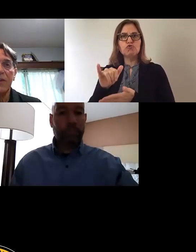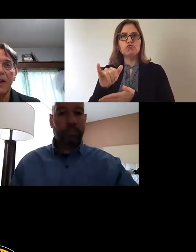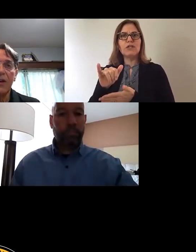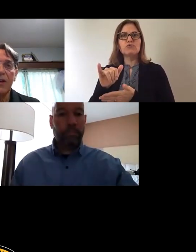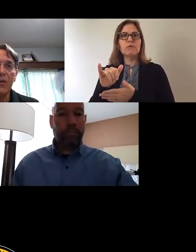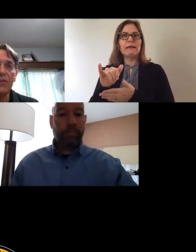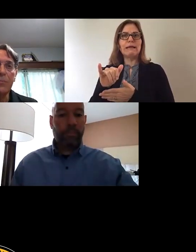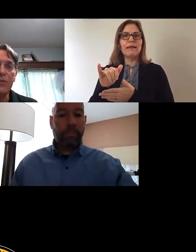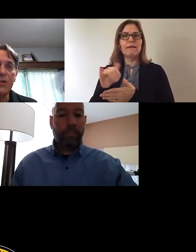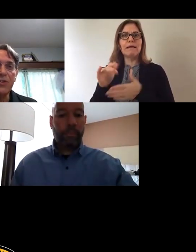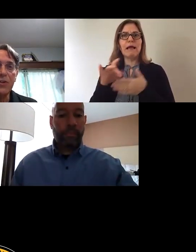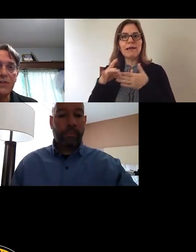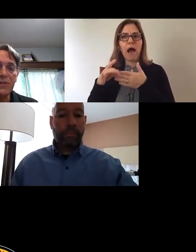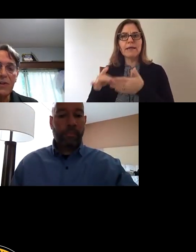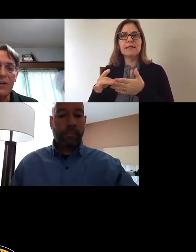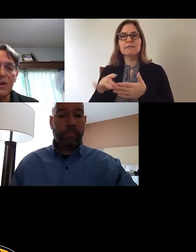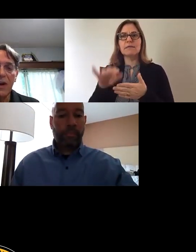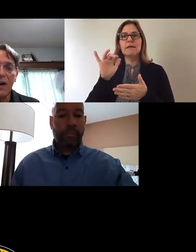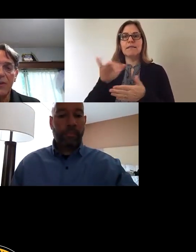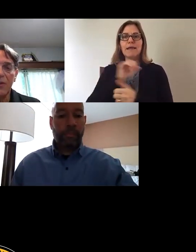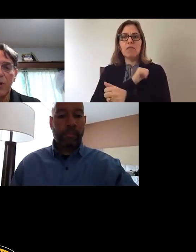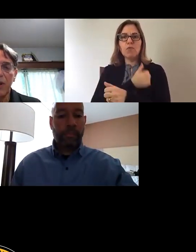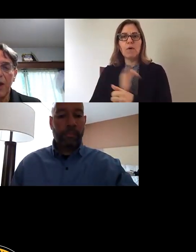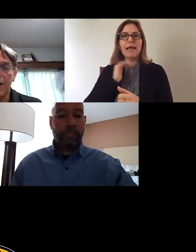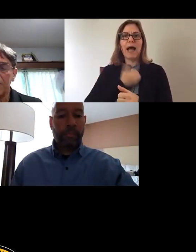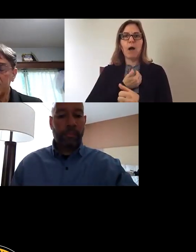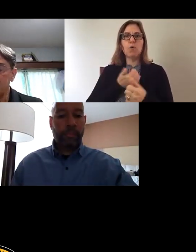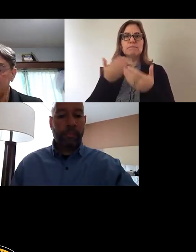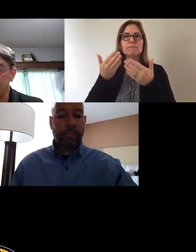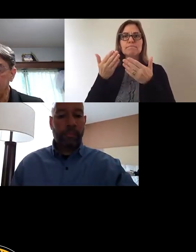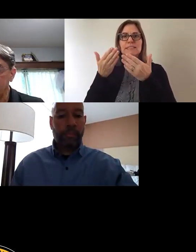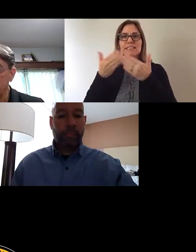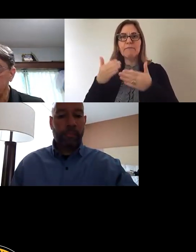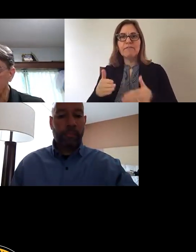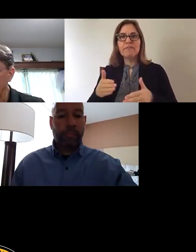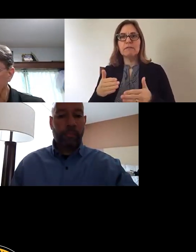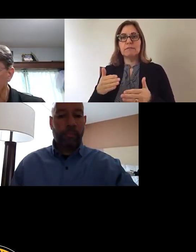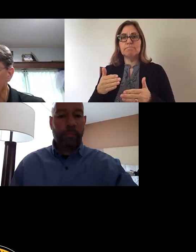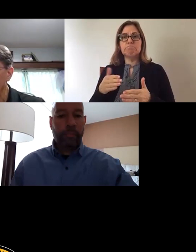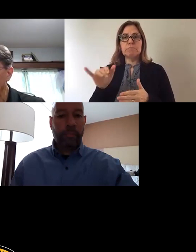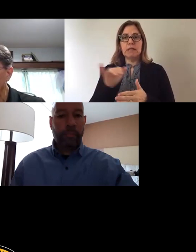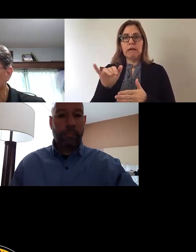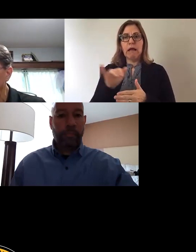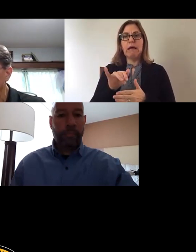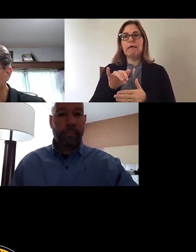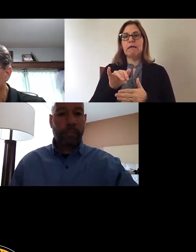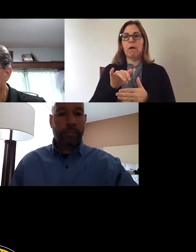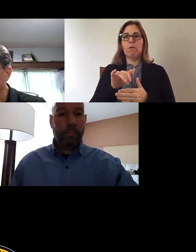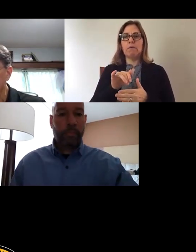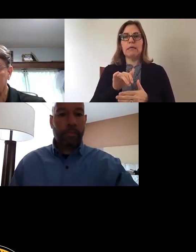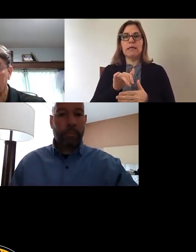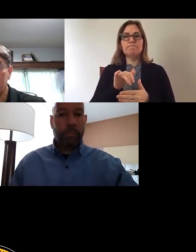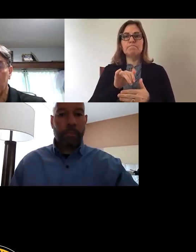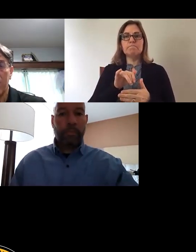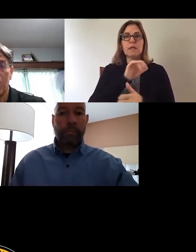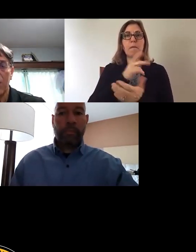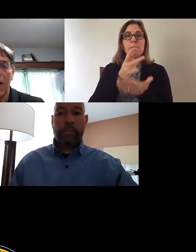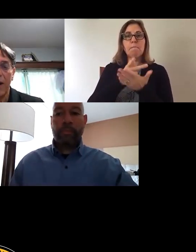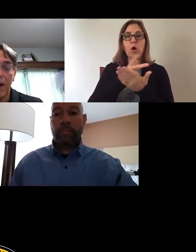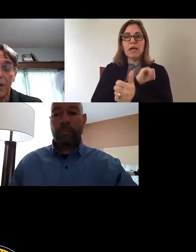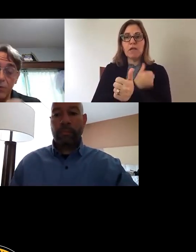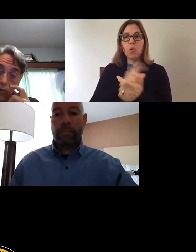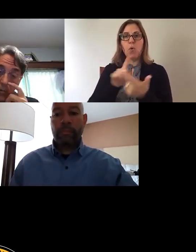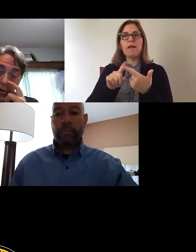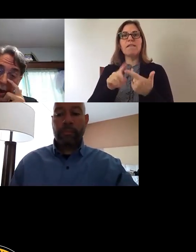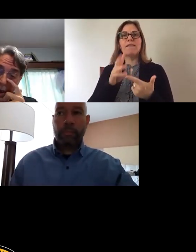and our subdivisions, uh, that we have such as the LA, the parking authority and the, uh, water and sewer authority are